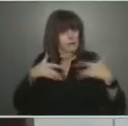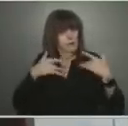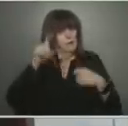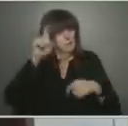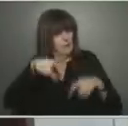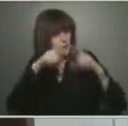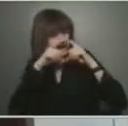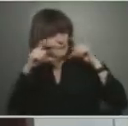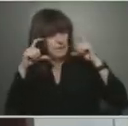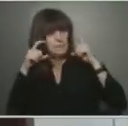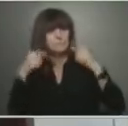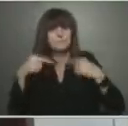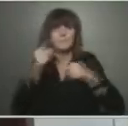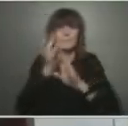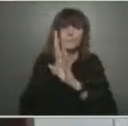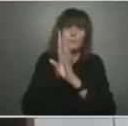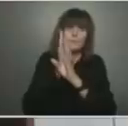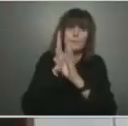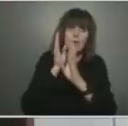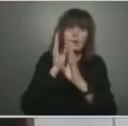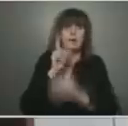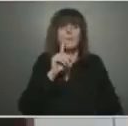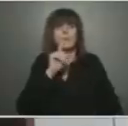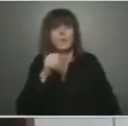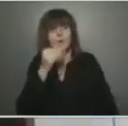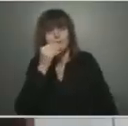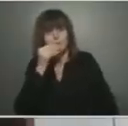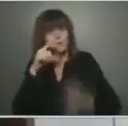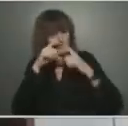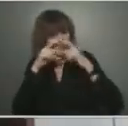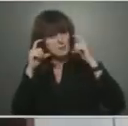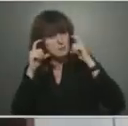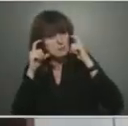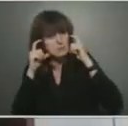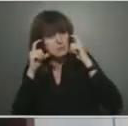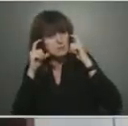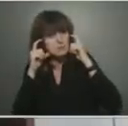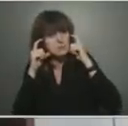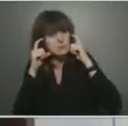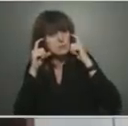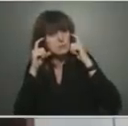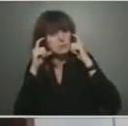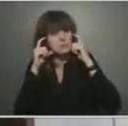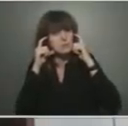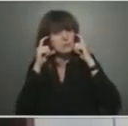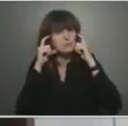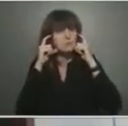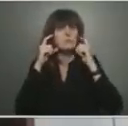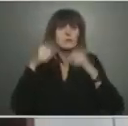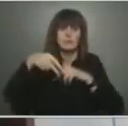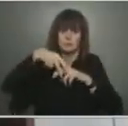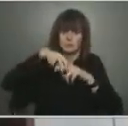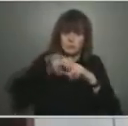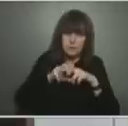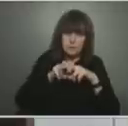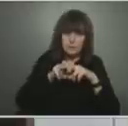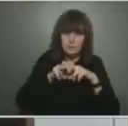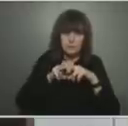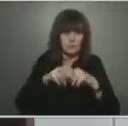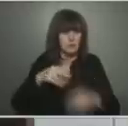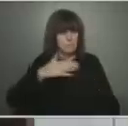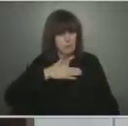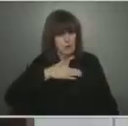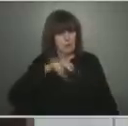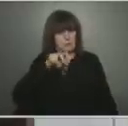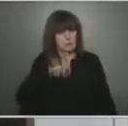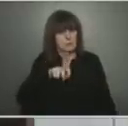cinema or theatre. And once you sit down in your designated seat, that's when you can take off